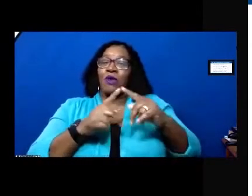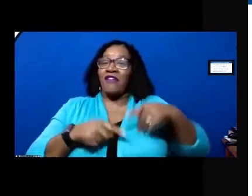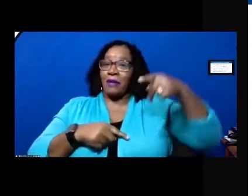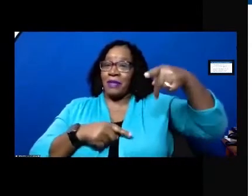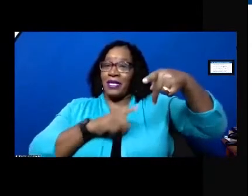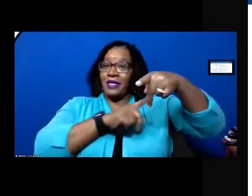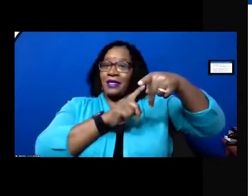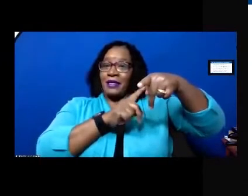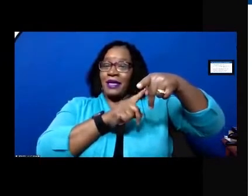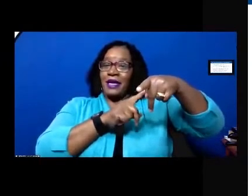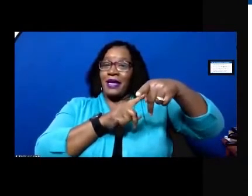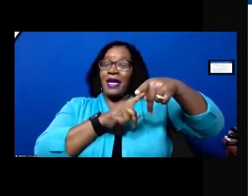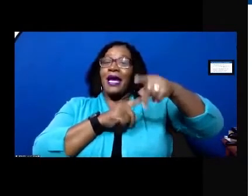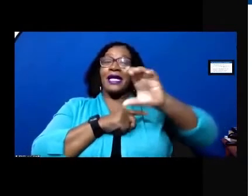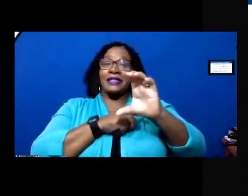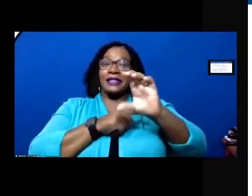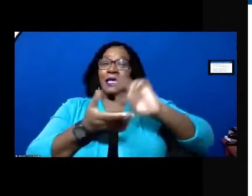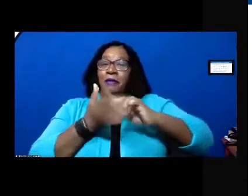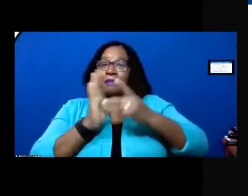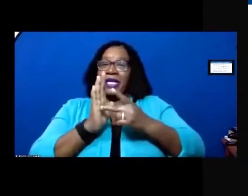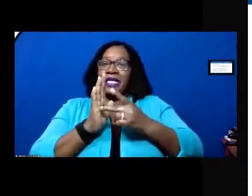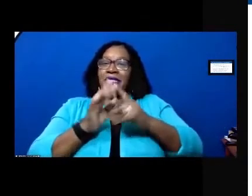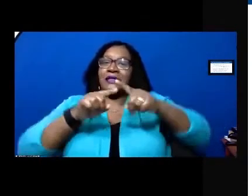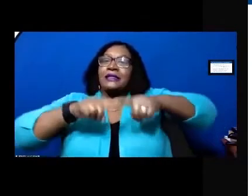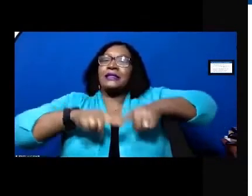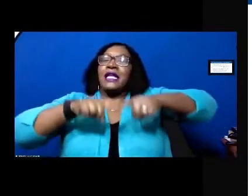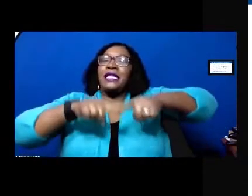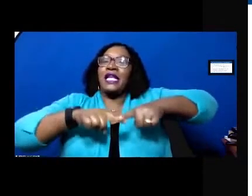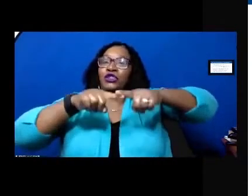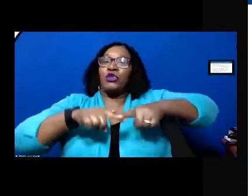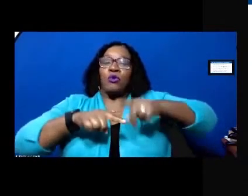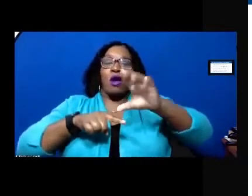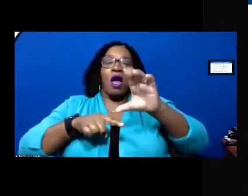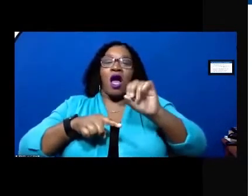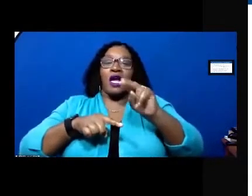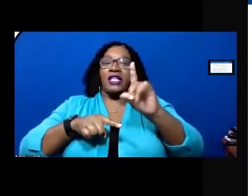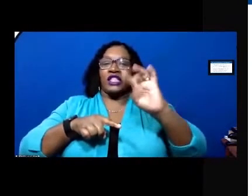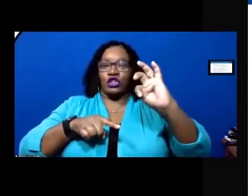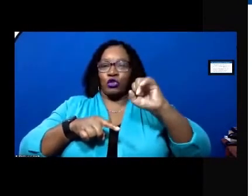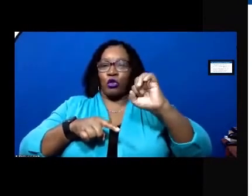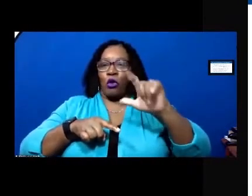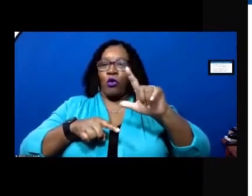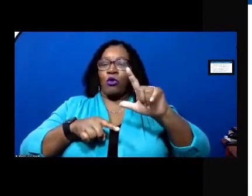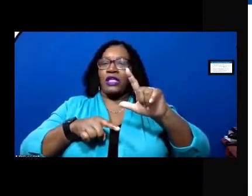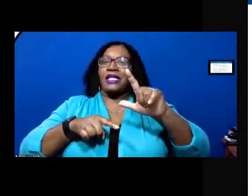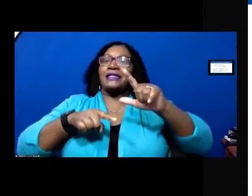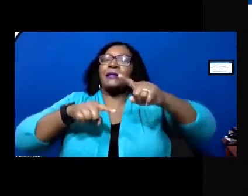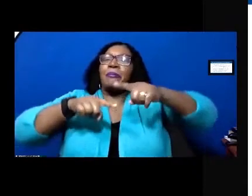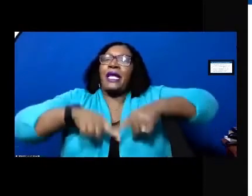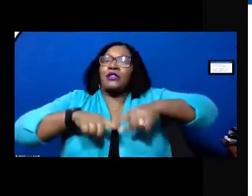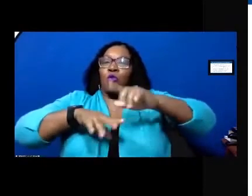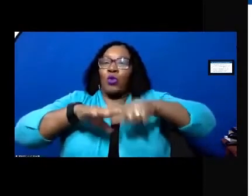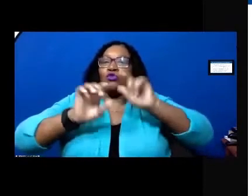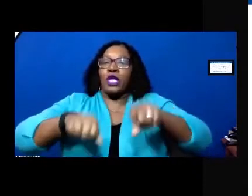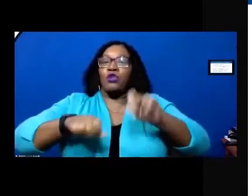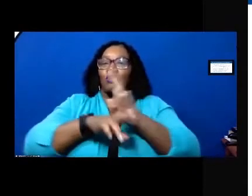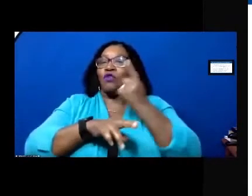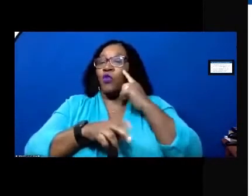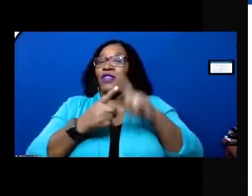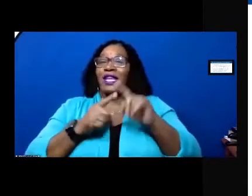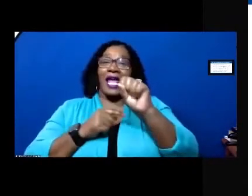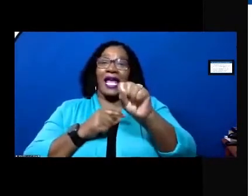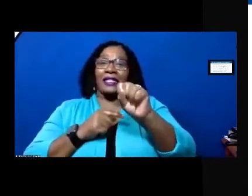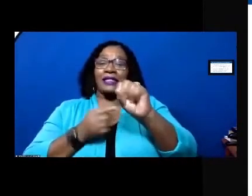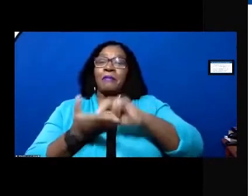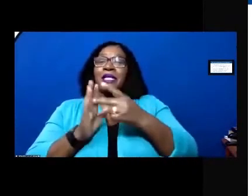a c means it's conditional so there are conditions for you to have to have that use and s means it's a special